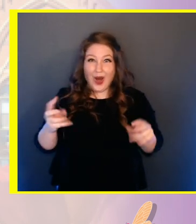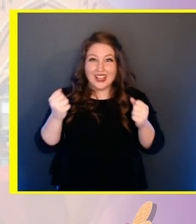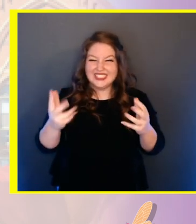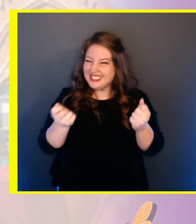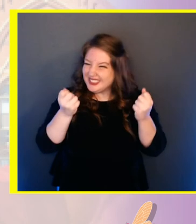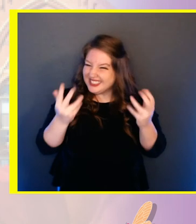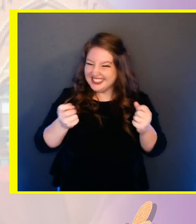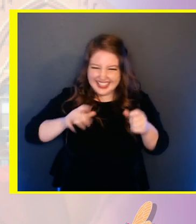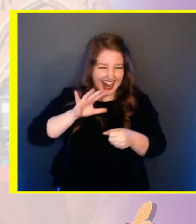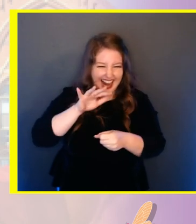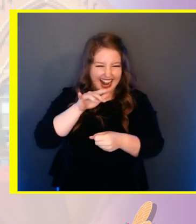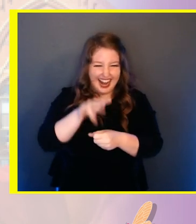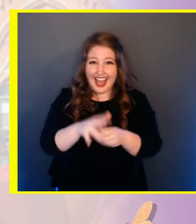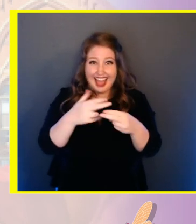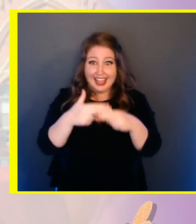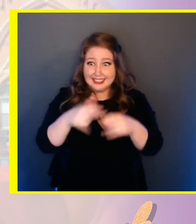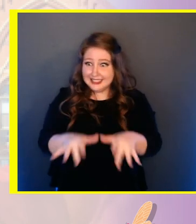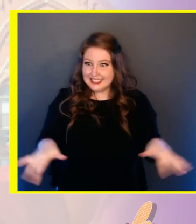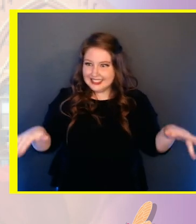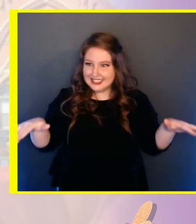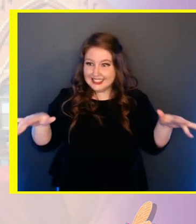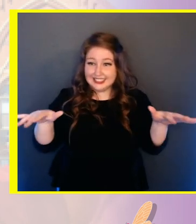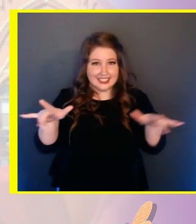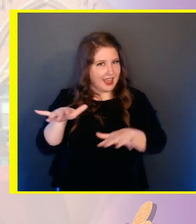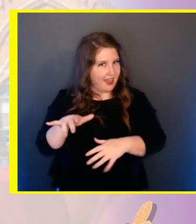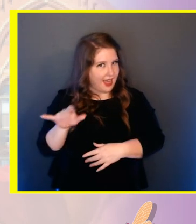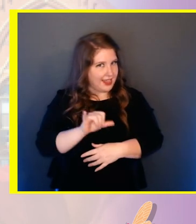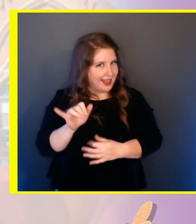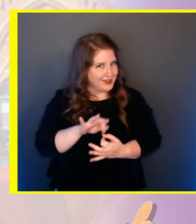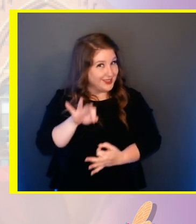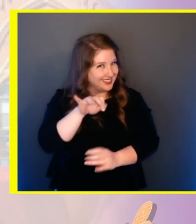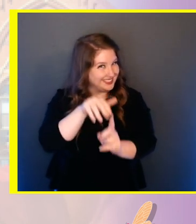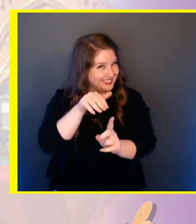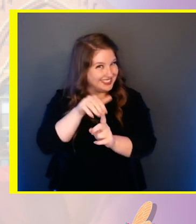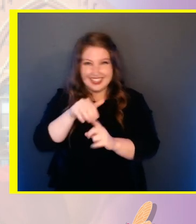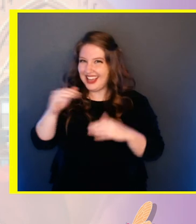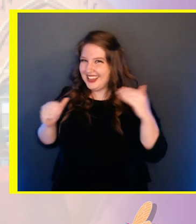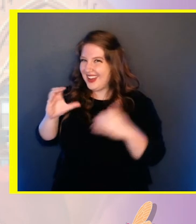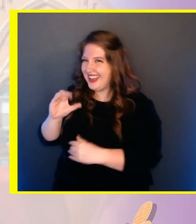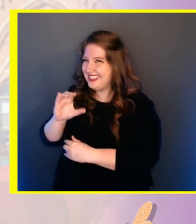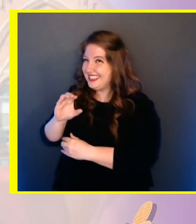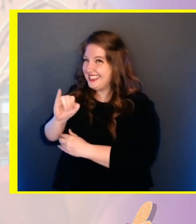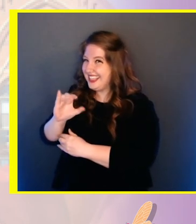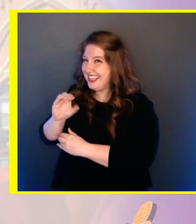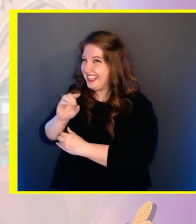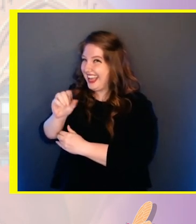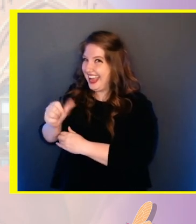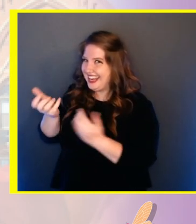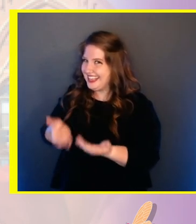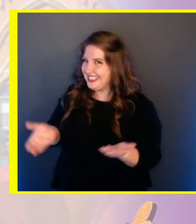If you were to walk outside the next morning after this occurred, you'll find the place littered with all these empty shells.